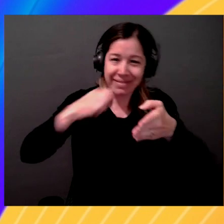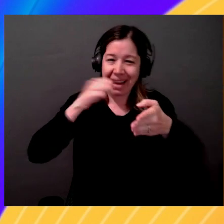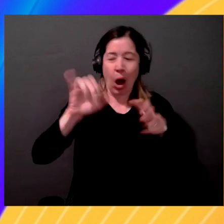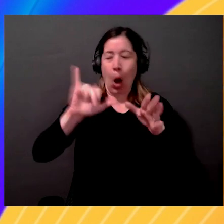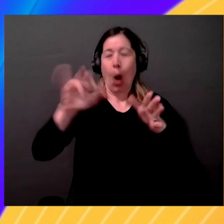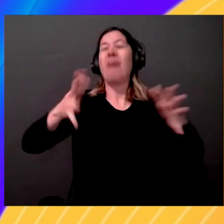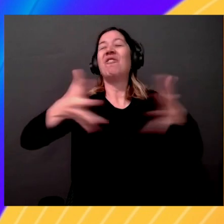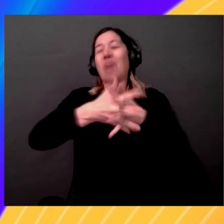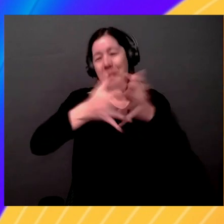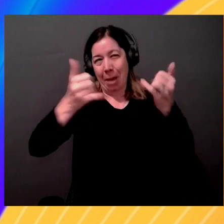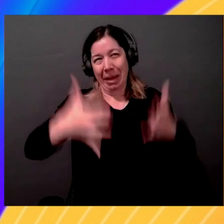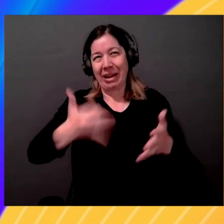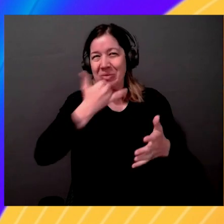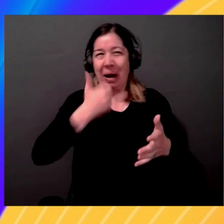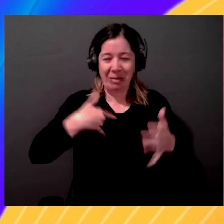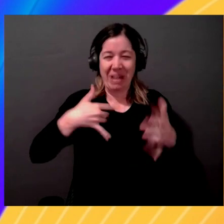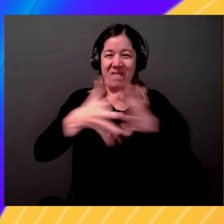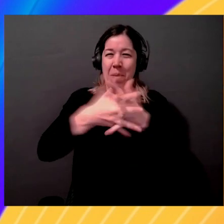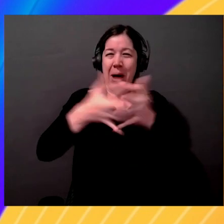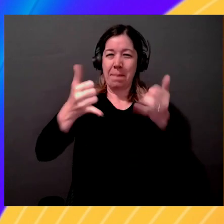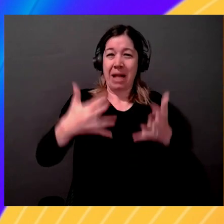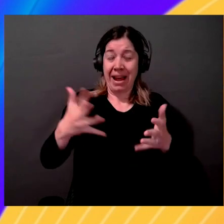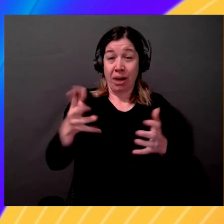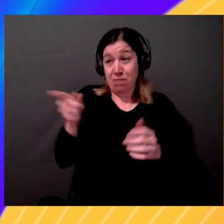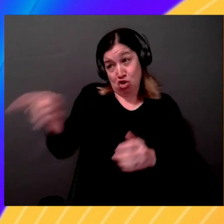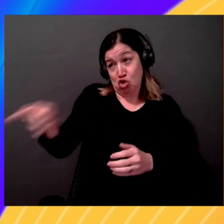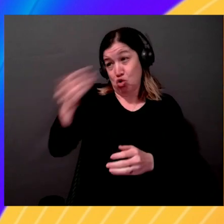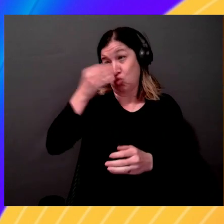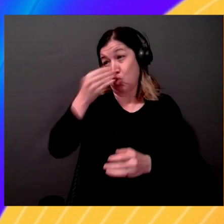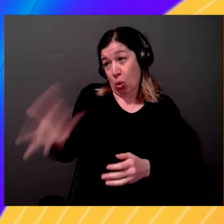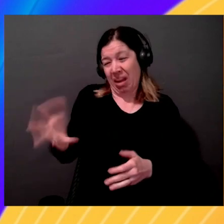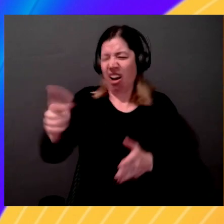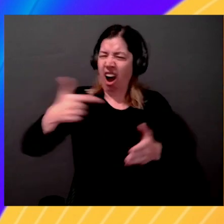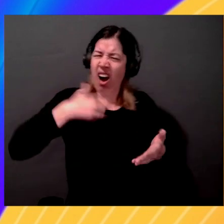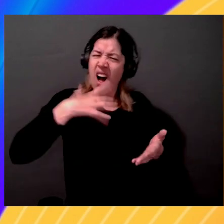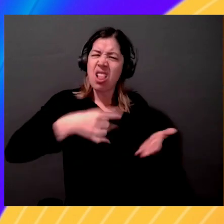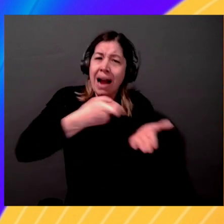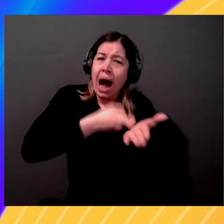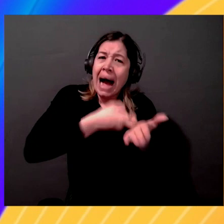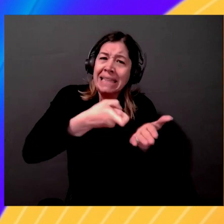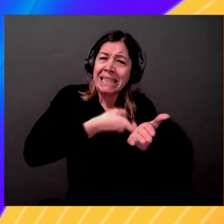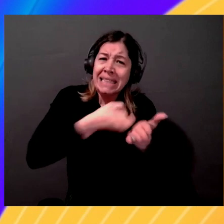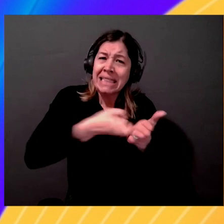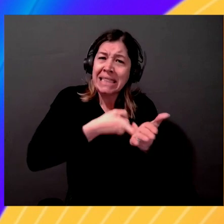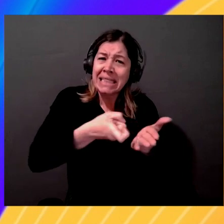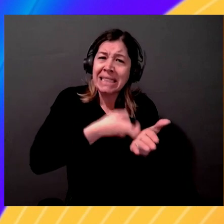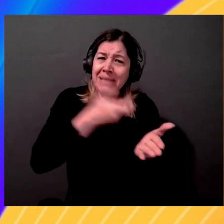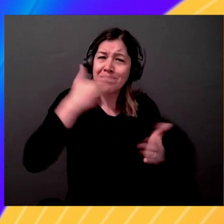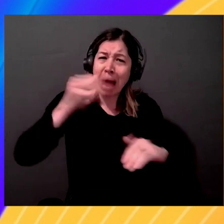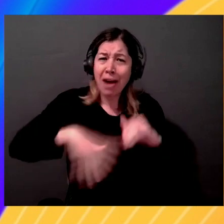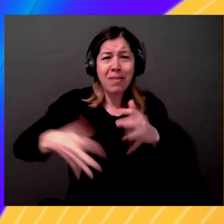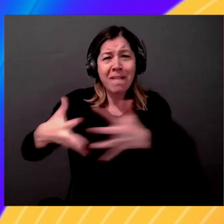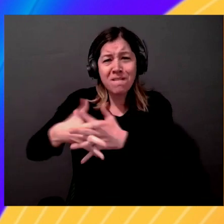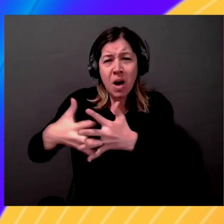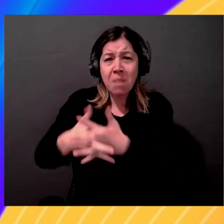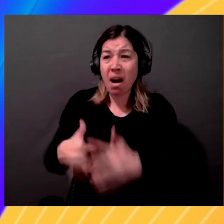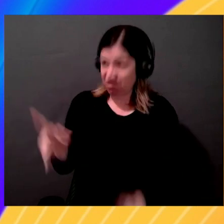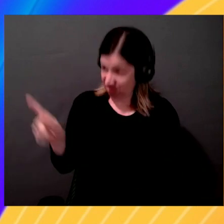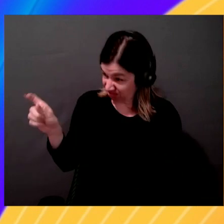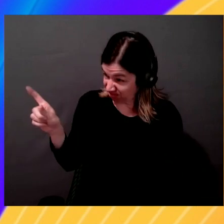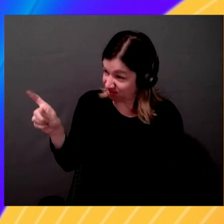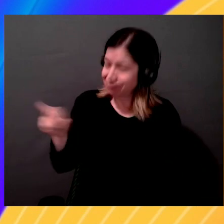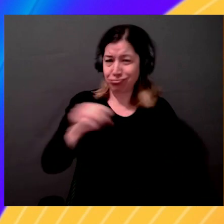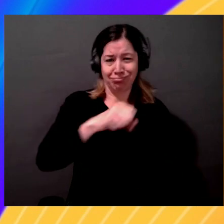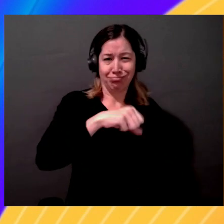you care about. I care about that, Kyle. I'm more of a hockey fan myself. Are you? Yeah. Okay. All right, cool. So what I just did